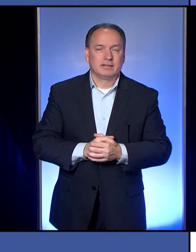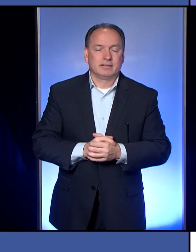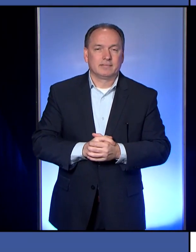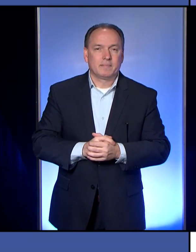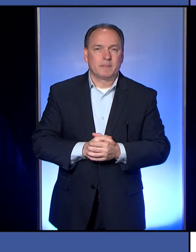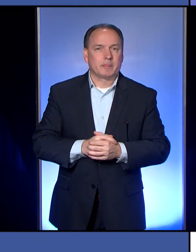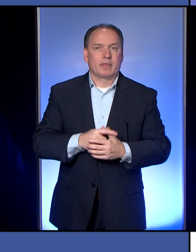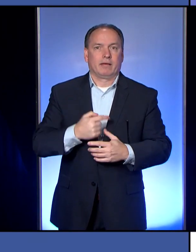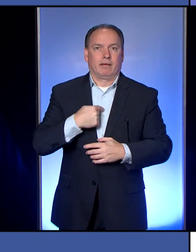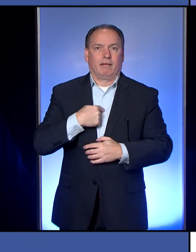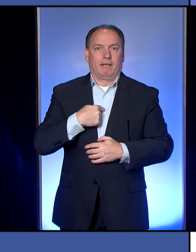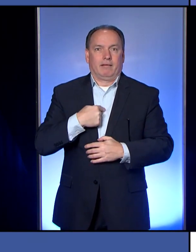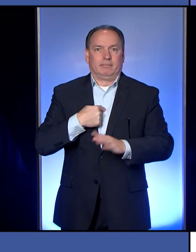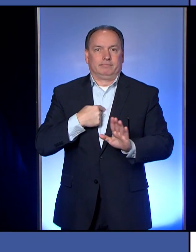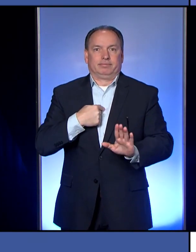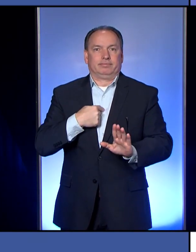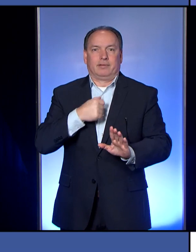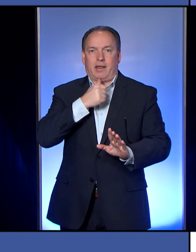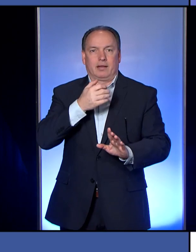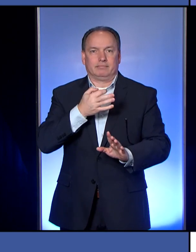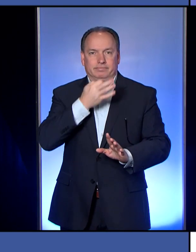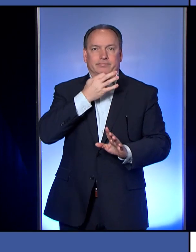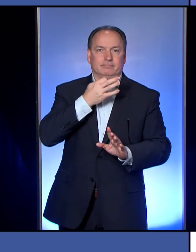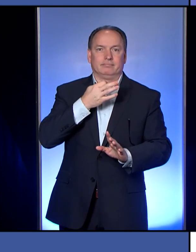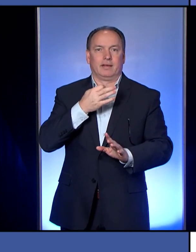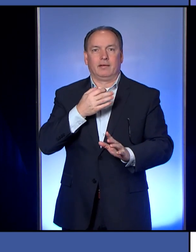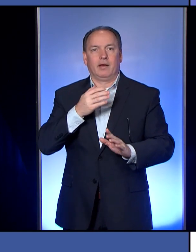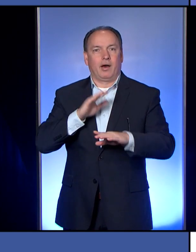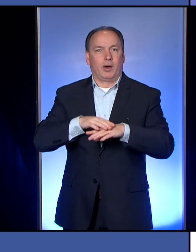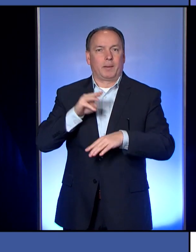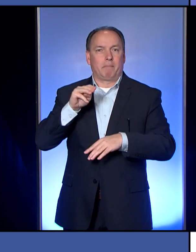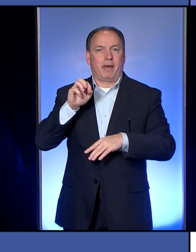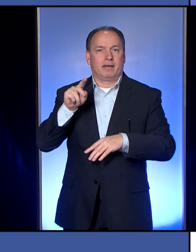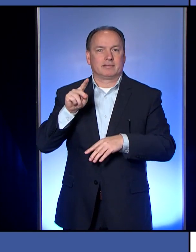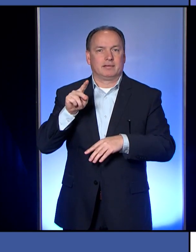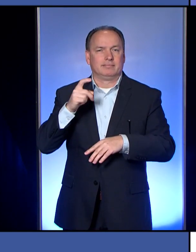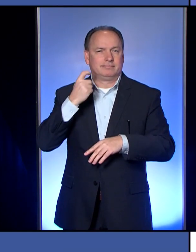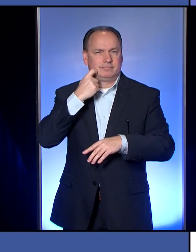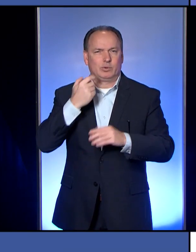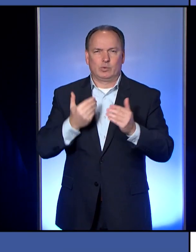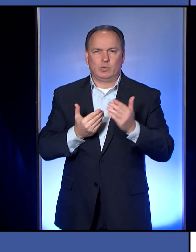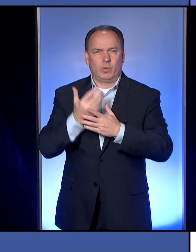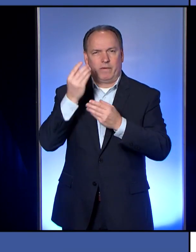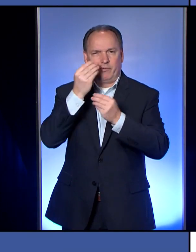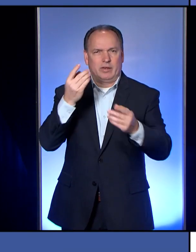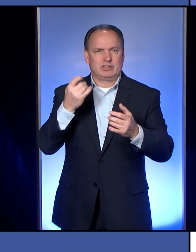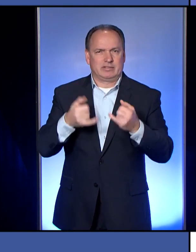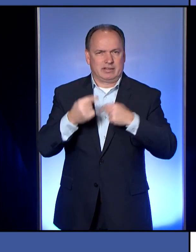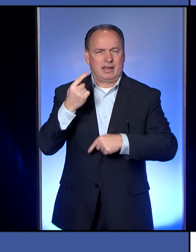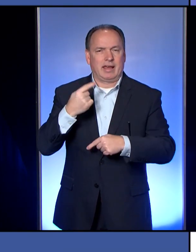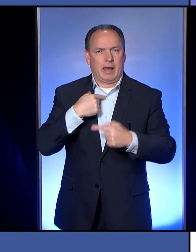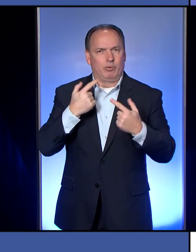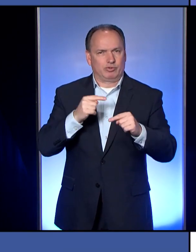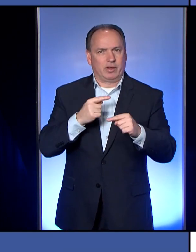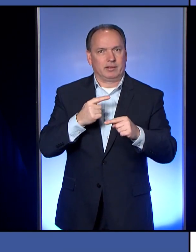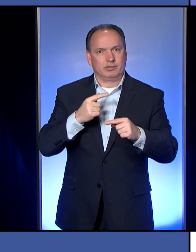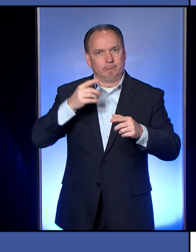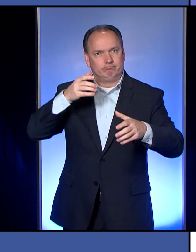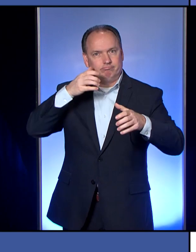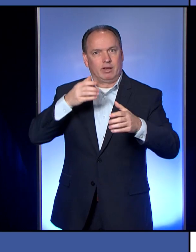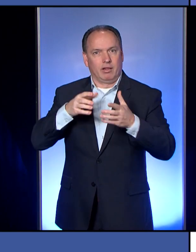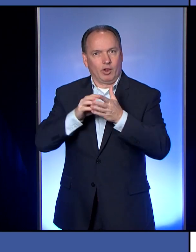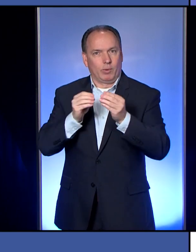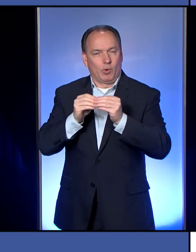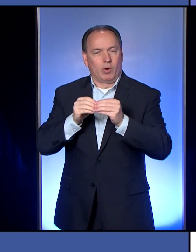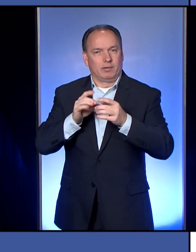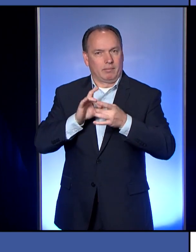I'm not an expert on masks, let me say that. This is all fairly new information that just came out today. I'm going to try to bone up a little bit more on this, but from